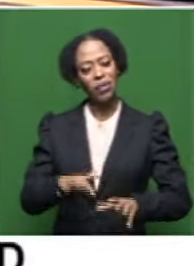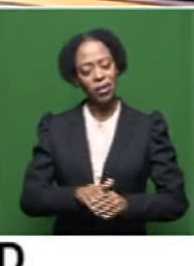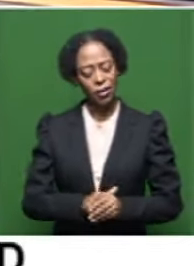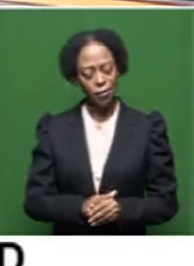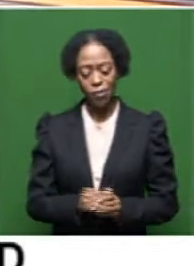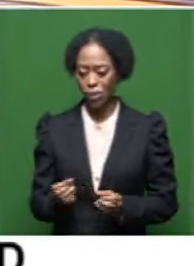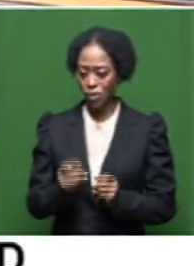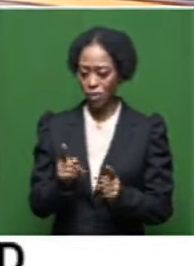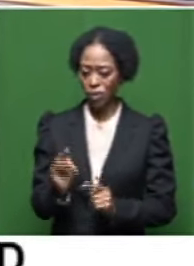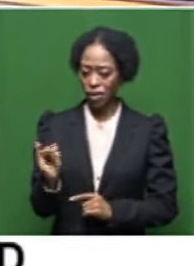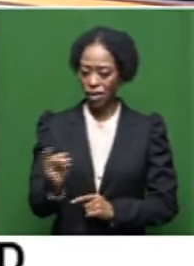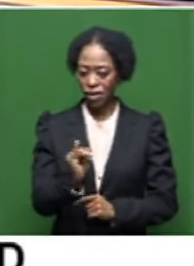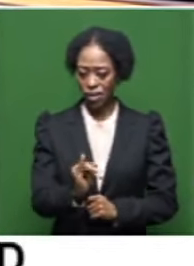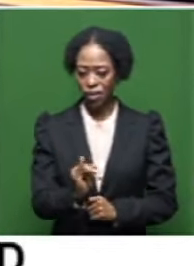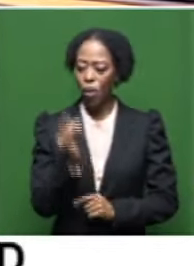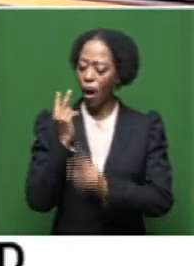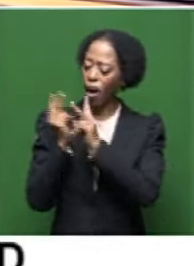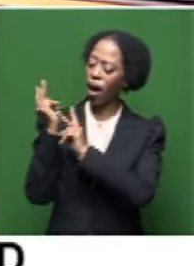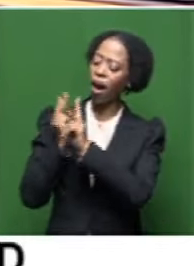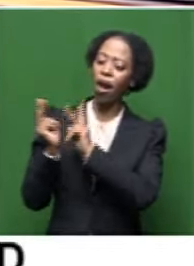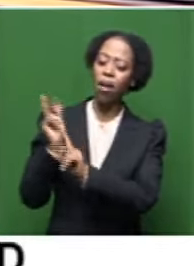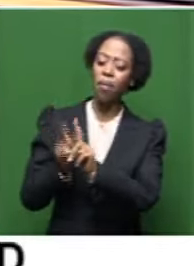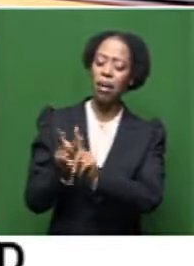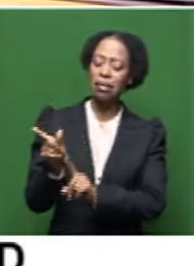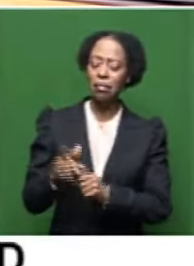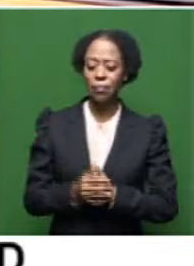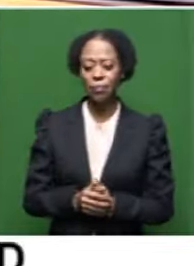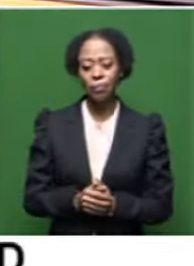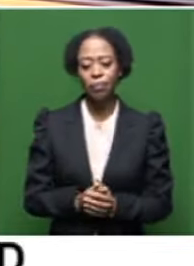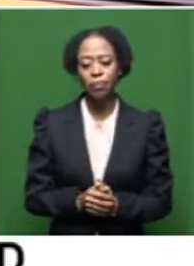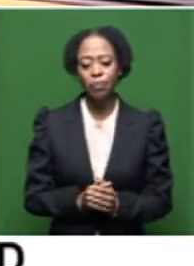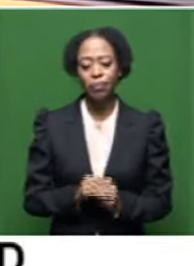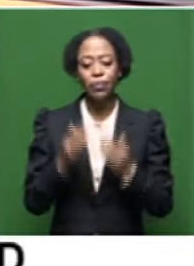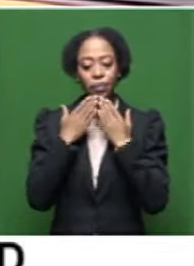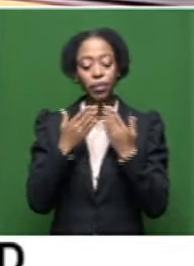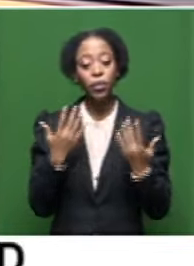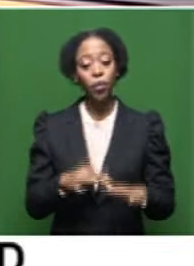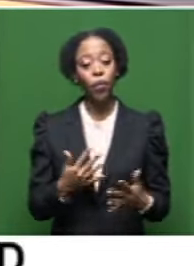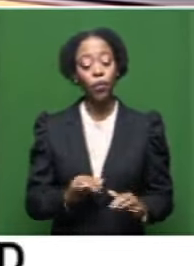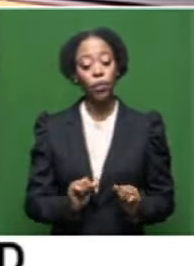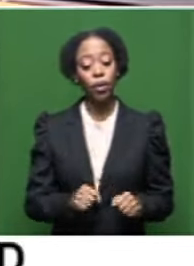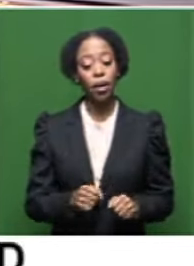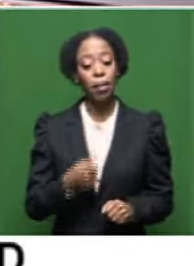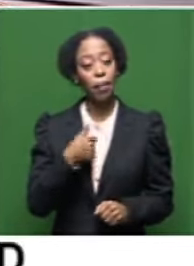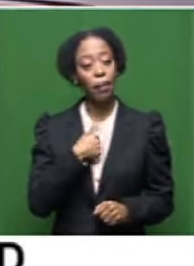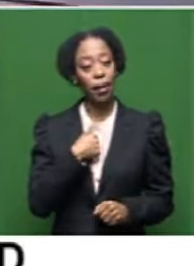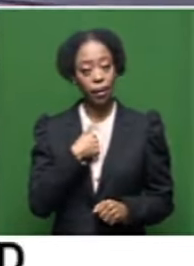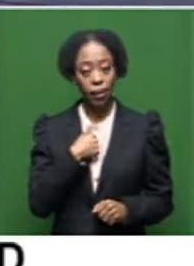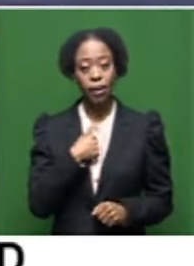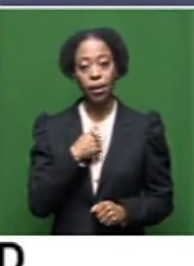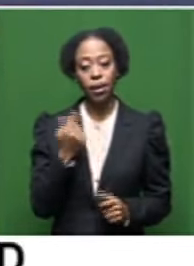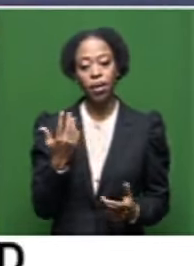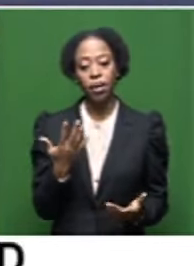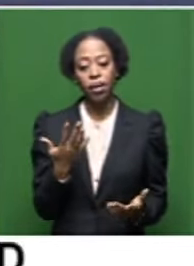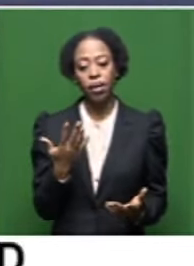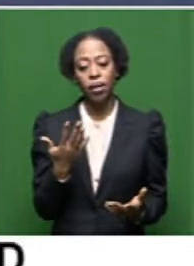by giving each of you an opportunity to reflect on the man that you knew. Spiwa? Oh, thank you. Well, obviously, I knew